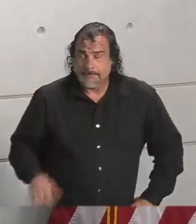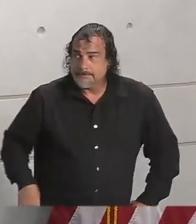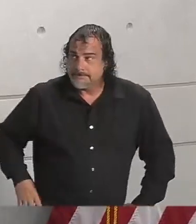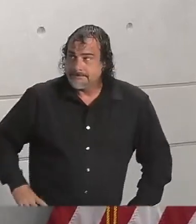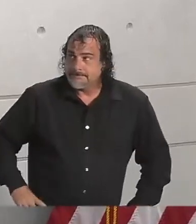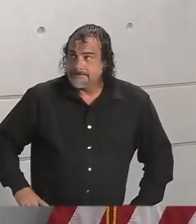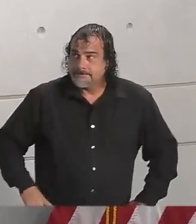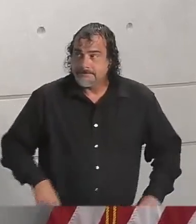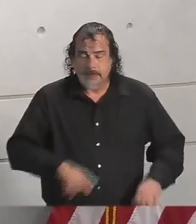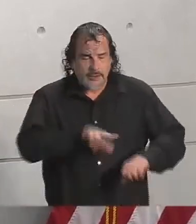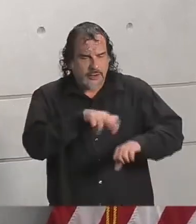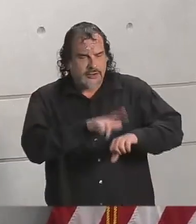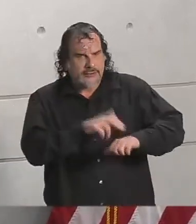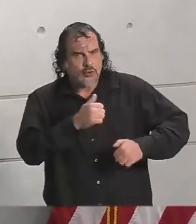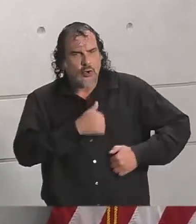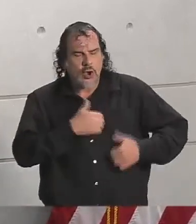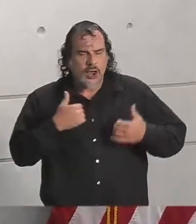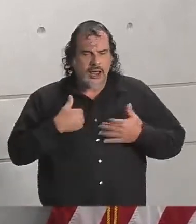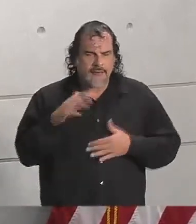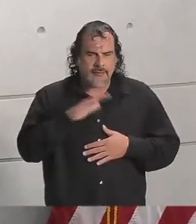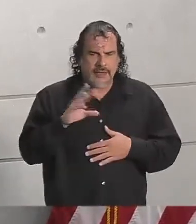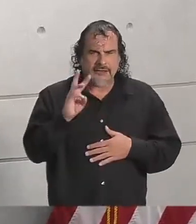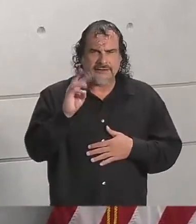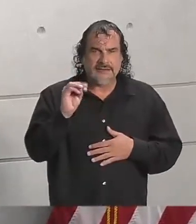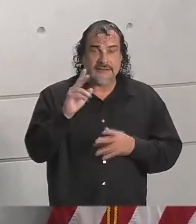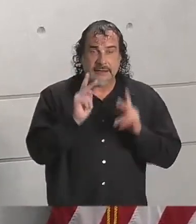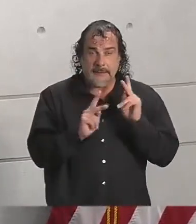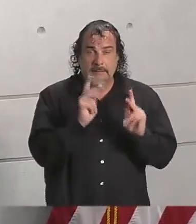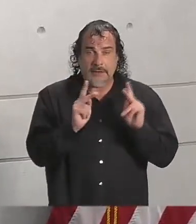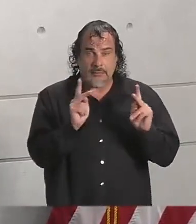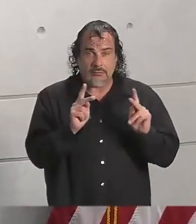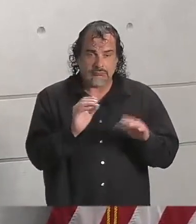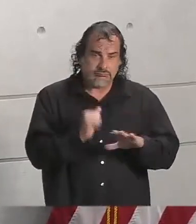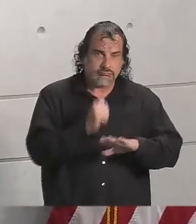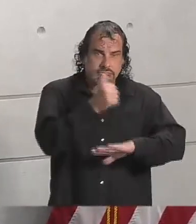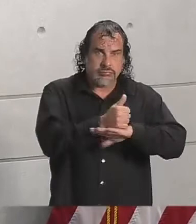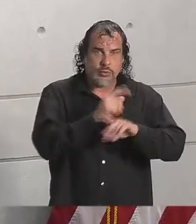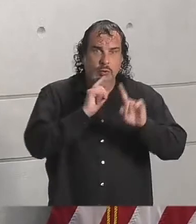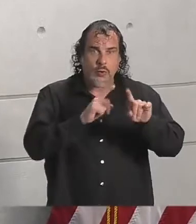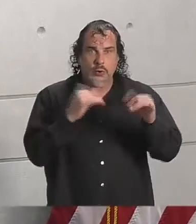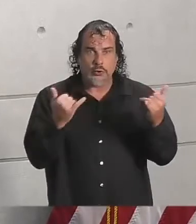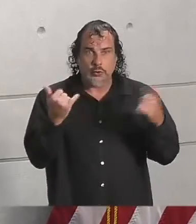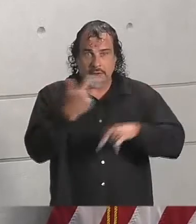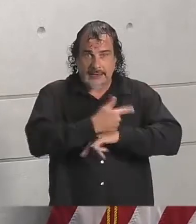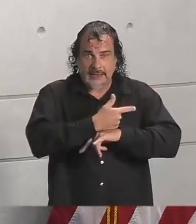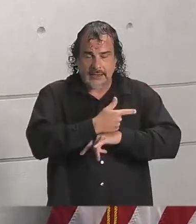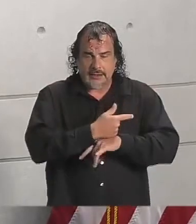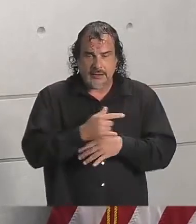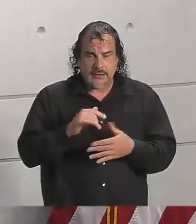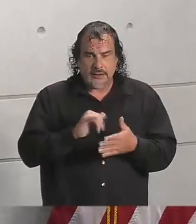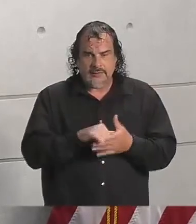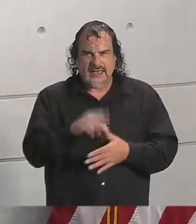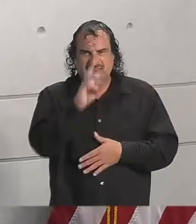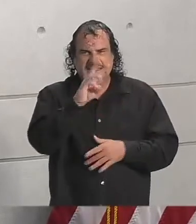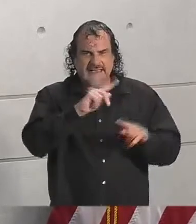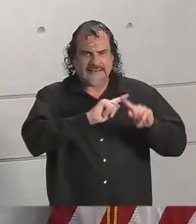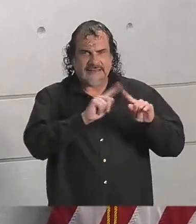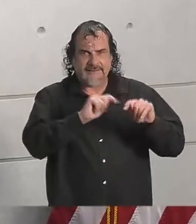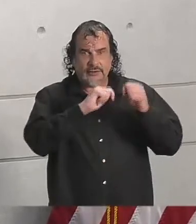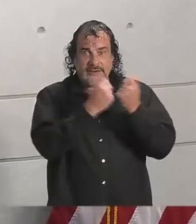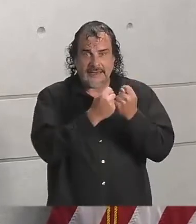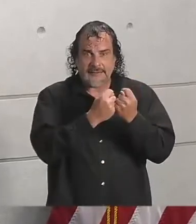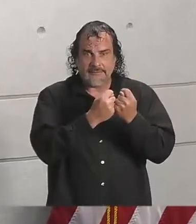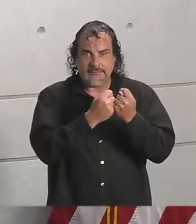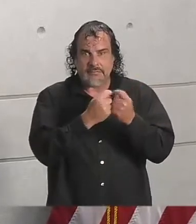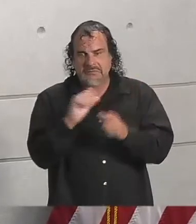So the Guard has about 60 people currently that we will put on orders today. That's six composite teams of 10 members each.